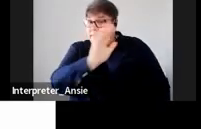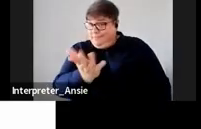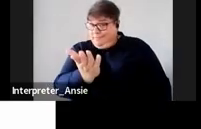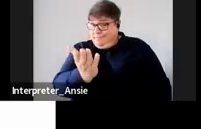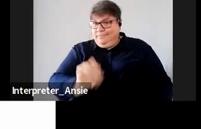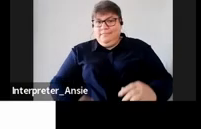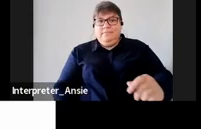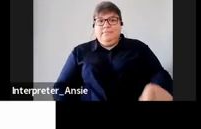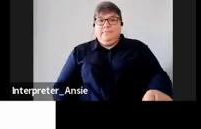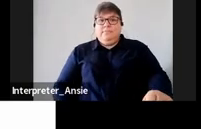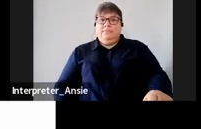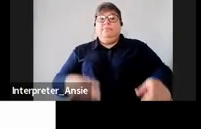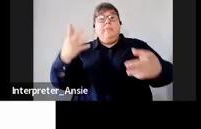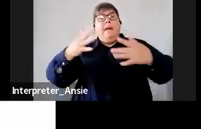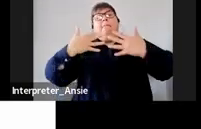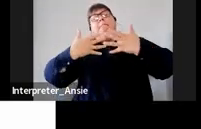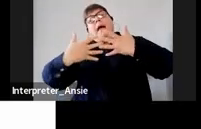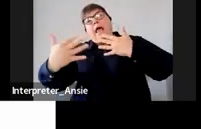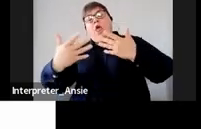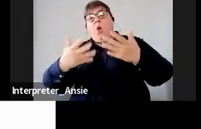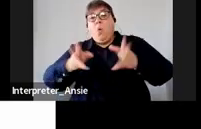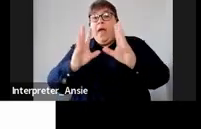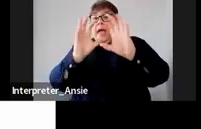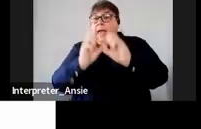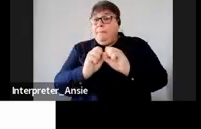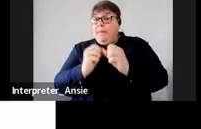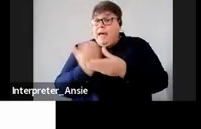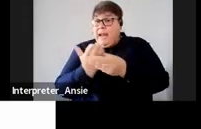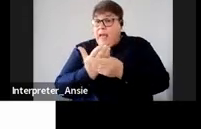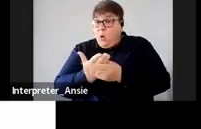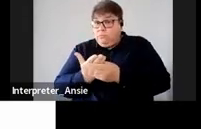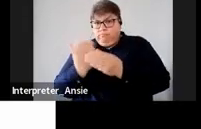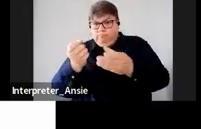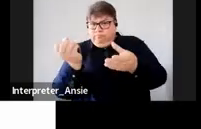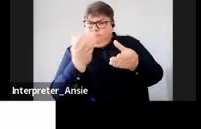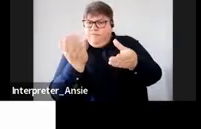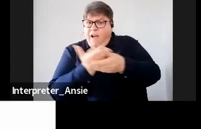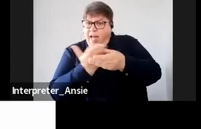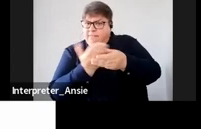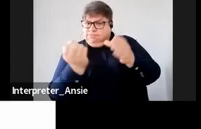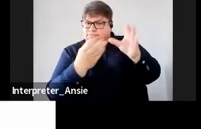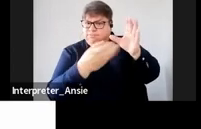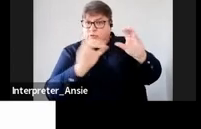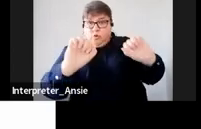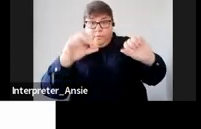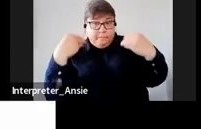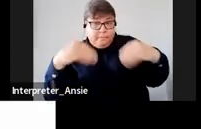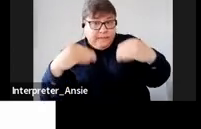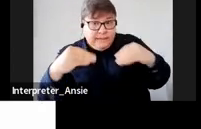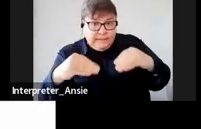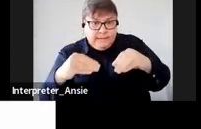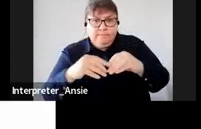there are many ways to keep records choose a way of keeping records in a way that suits your business keep your